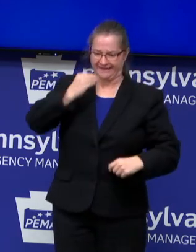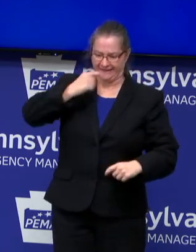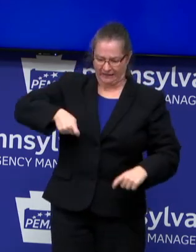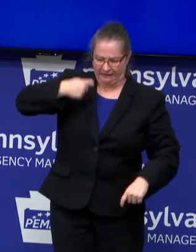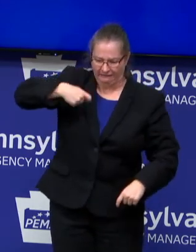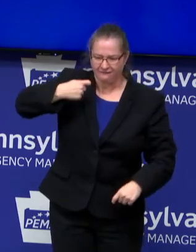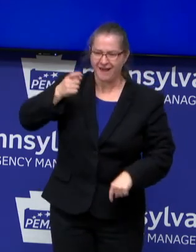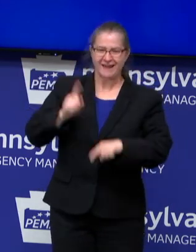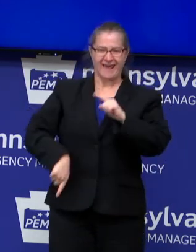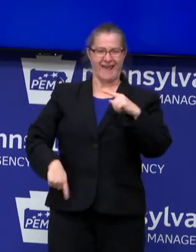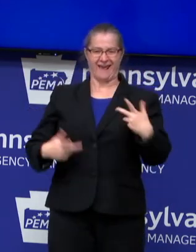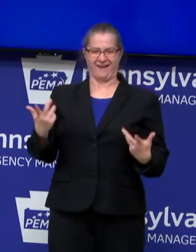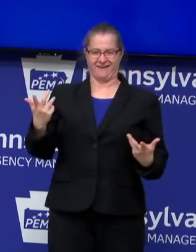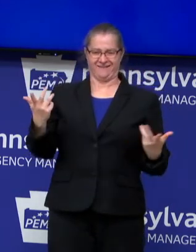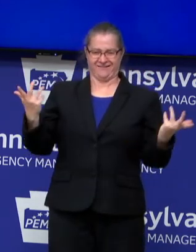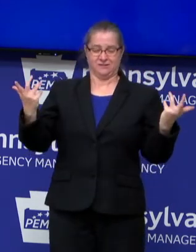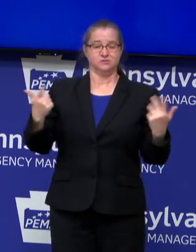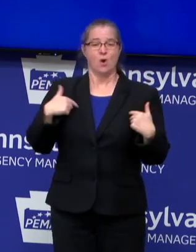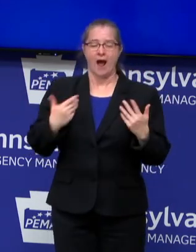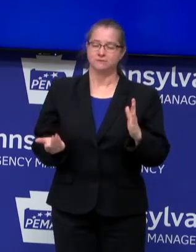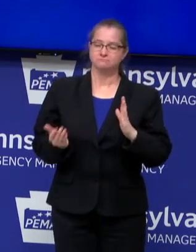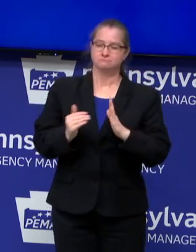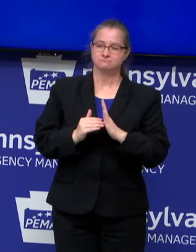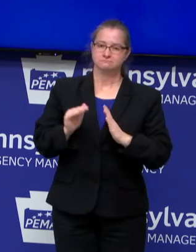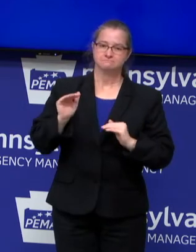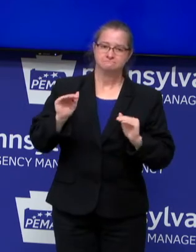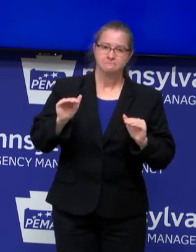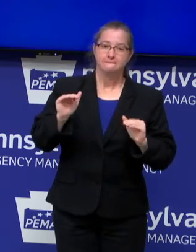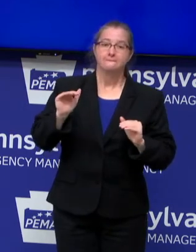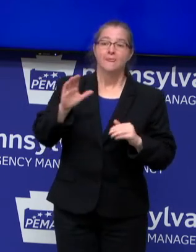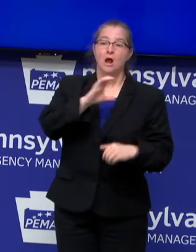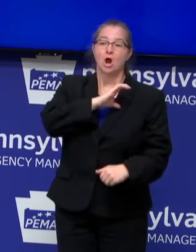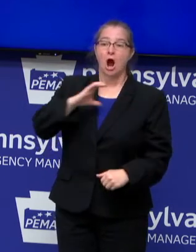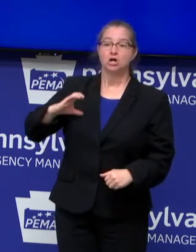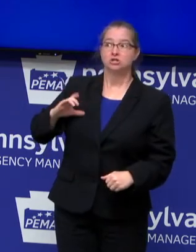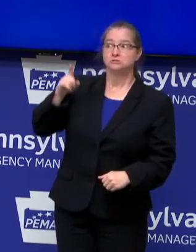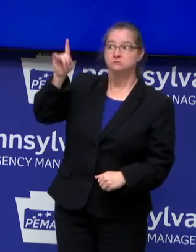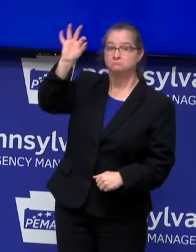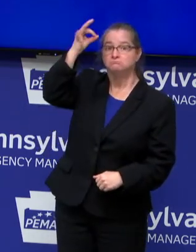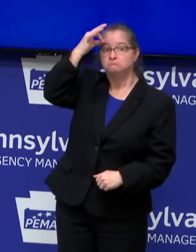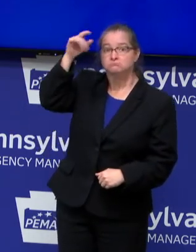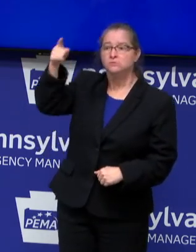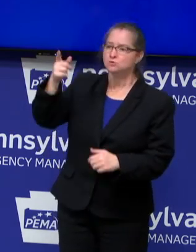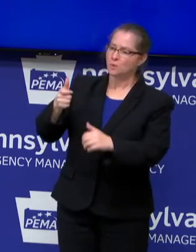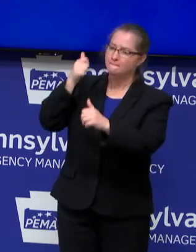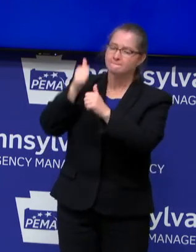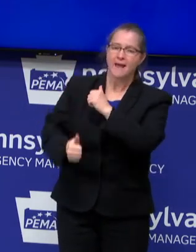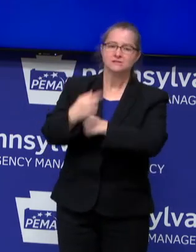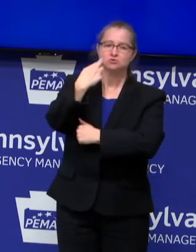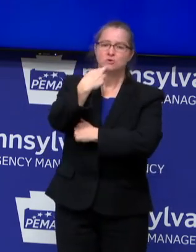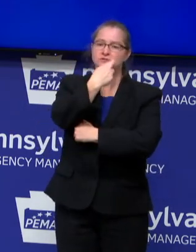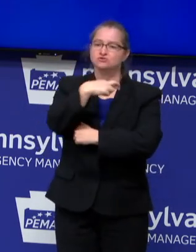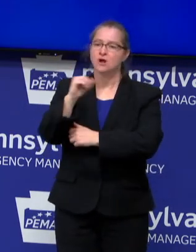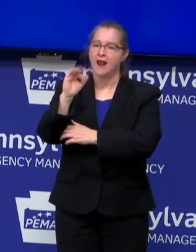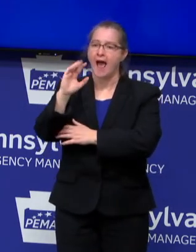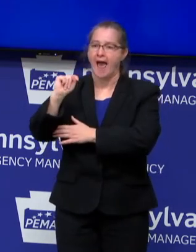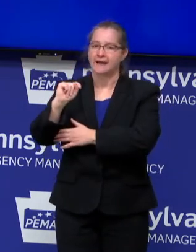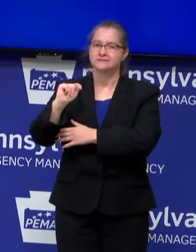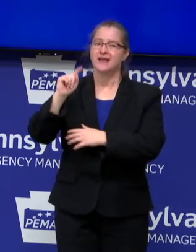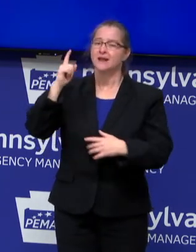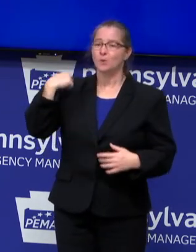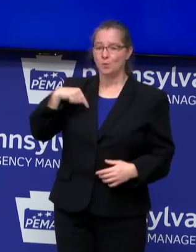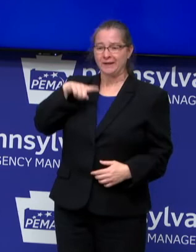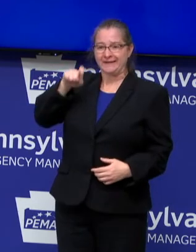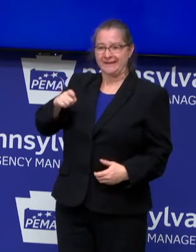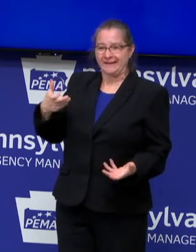Since I have repeatedly called on Congress to pass the Restaurants Act and direct COVID-19 relief funding to Pennsylvania's restaurants